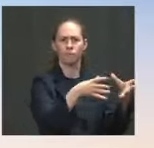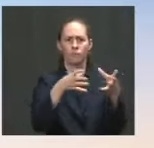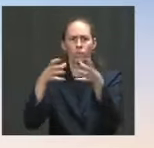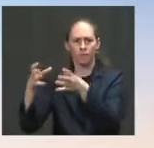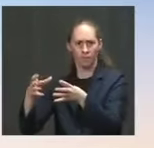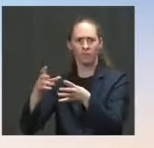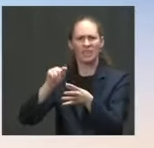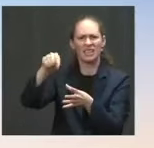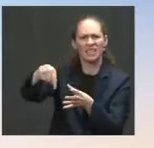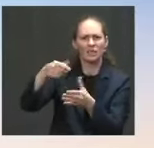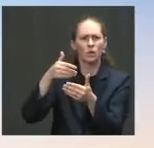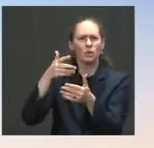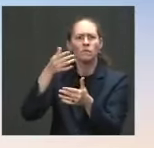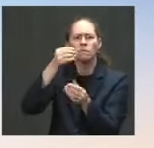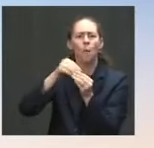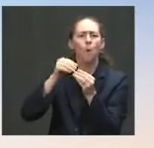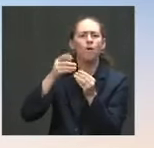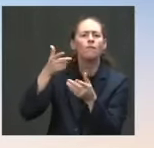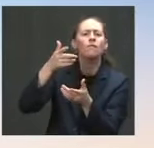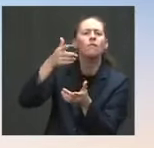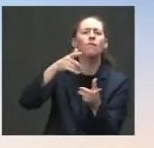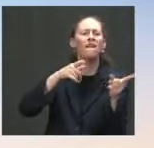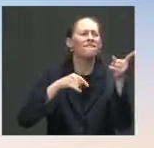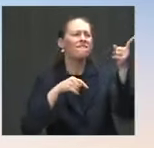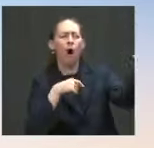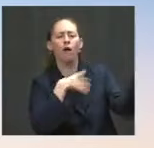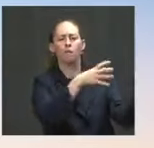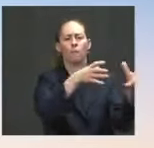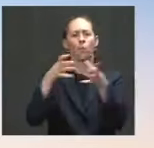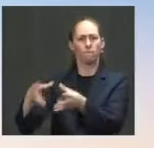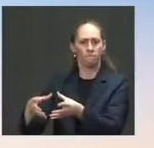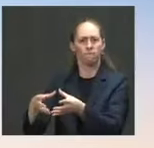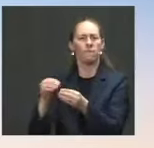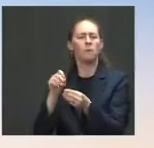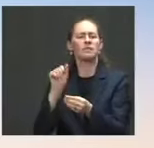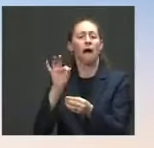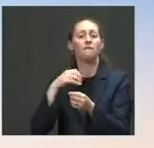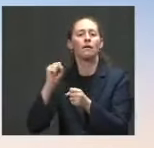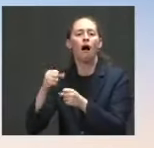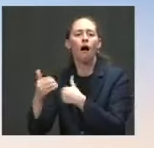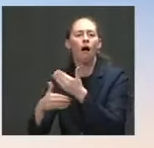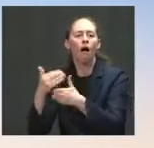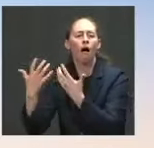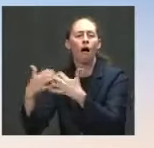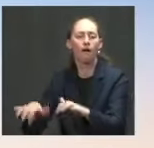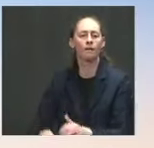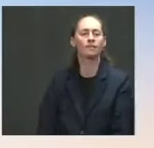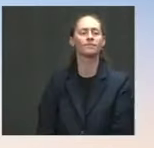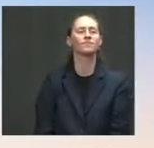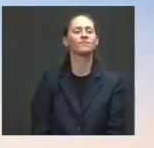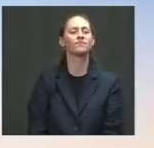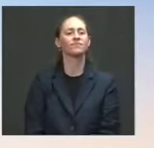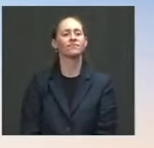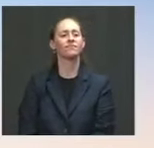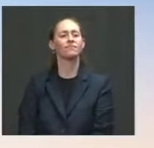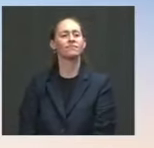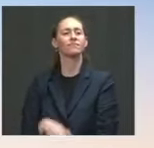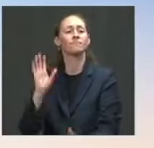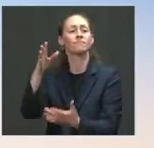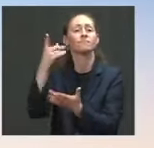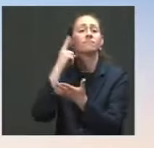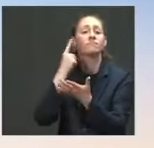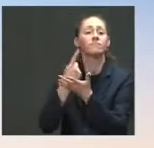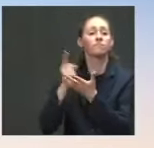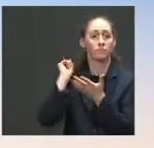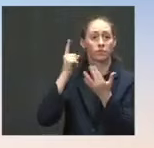started taking recently. We've also started initiating, as of last week, as of last Friday, expulsion flights into Mexico. The Department of